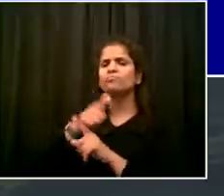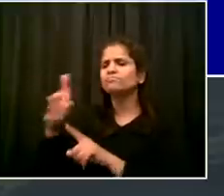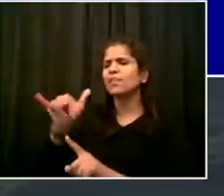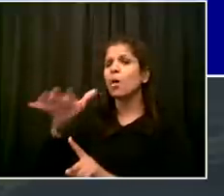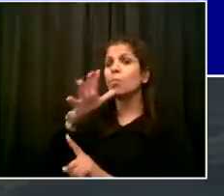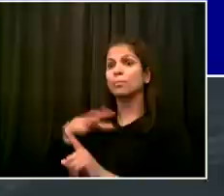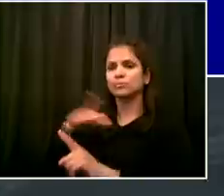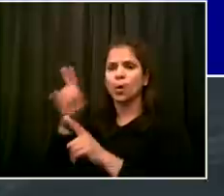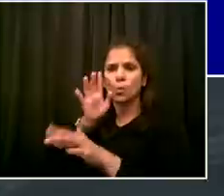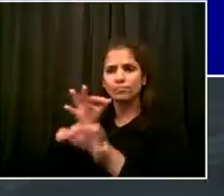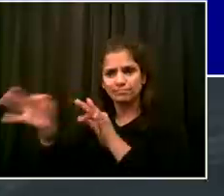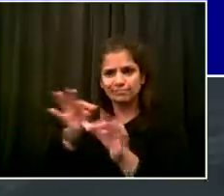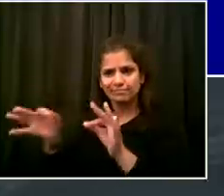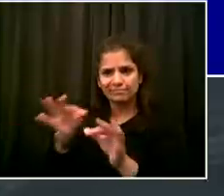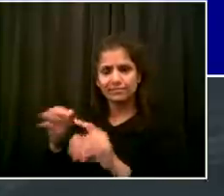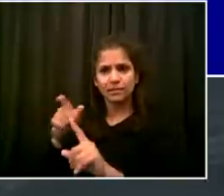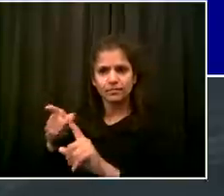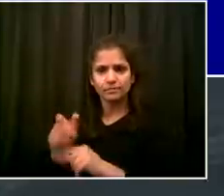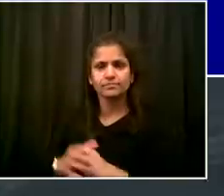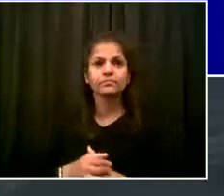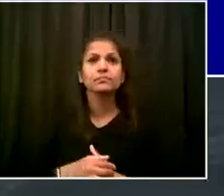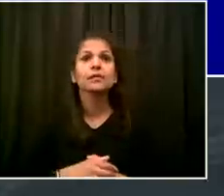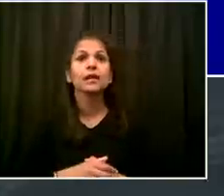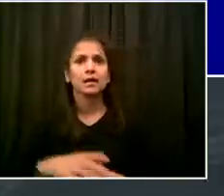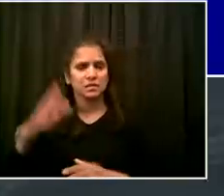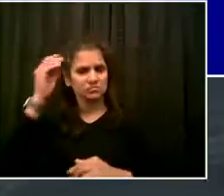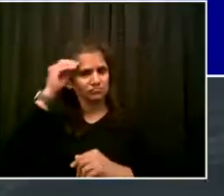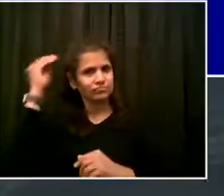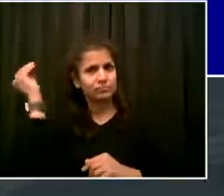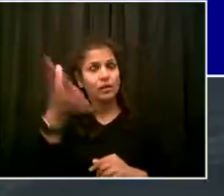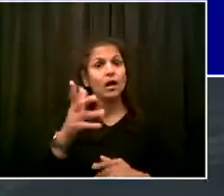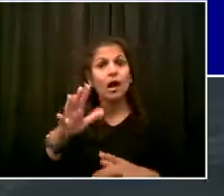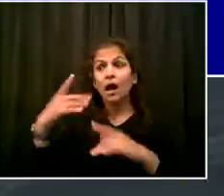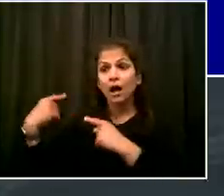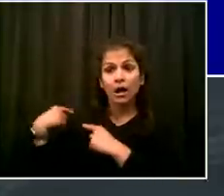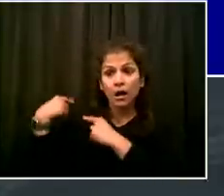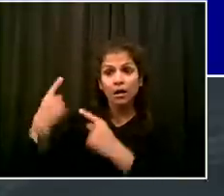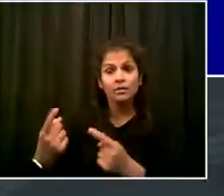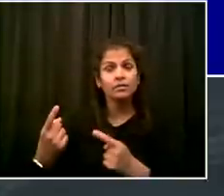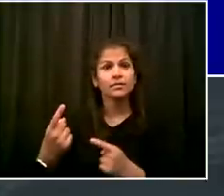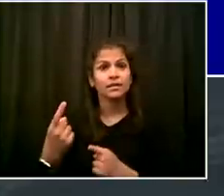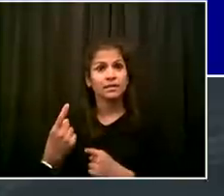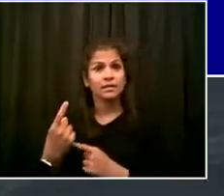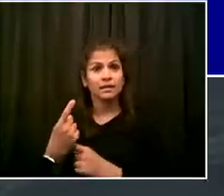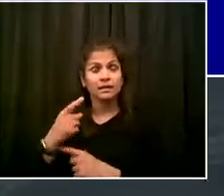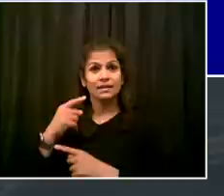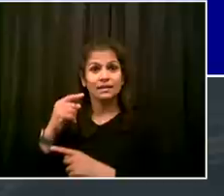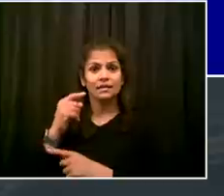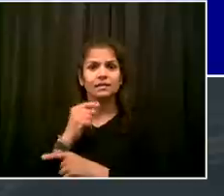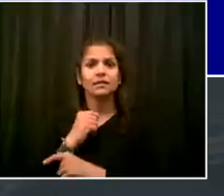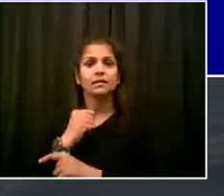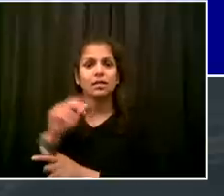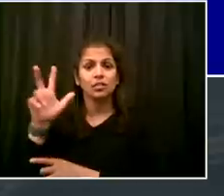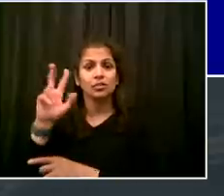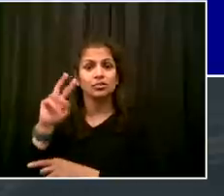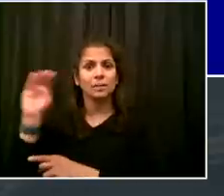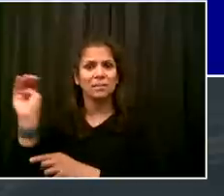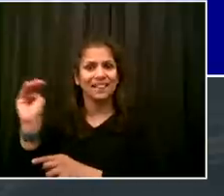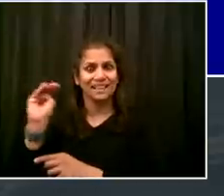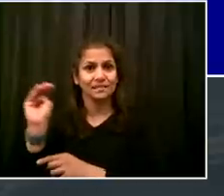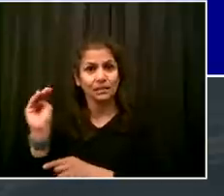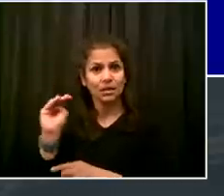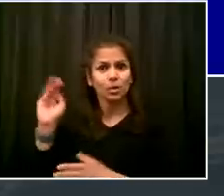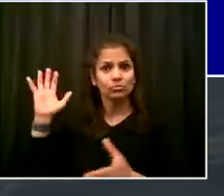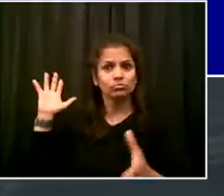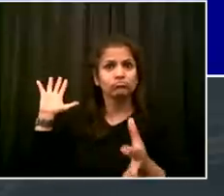per day, delivered to people directly, per day. Over half a million grab-and-go meals will